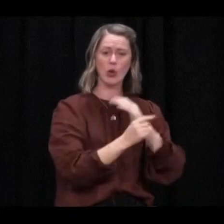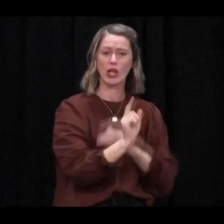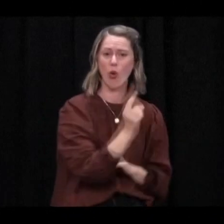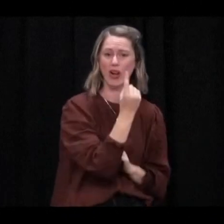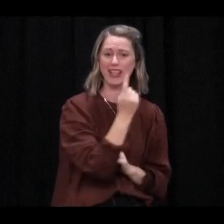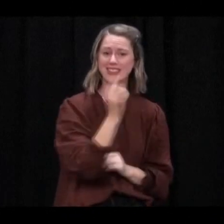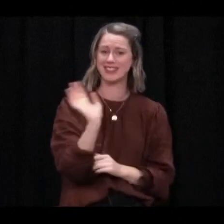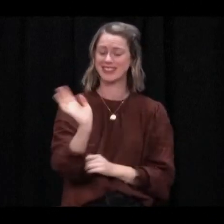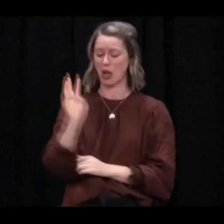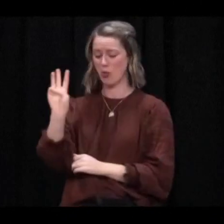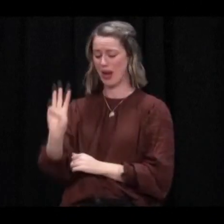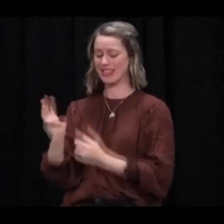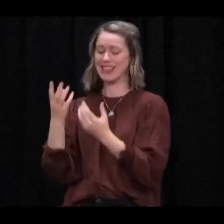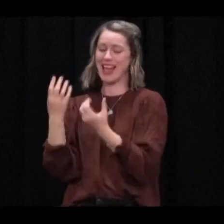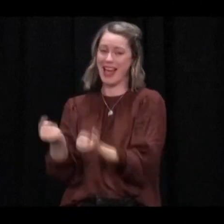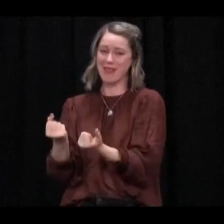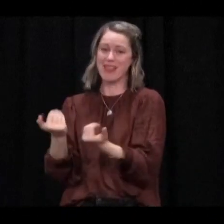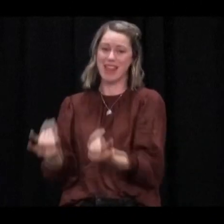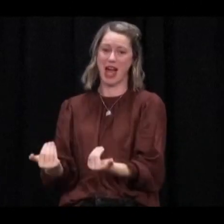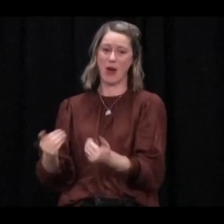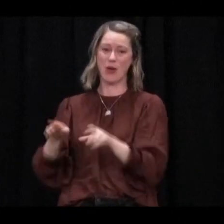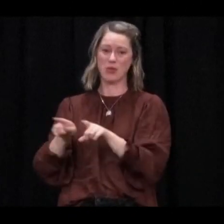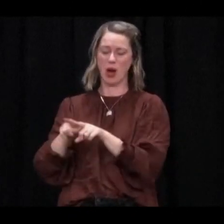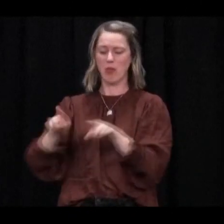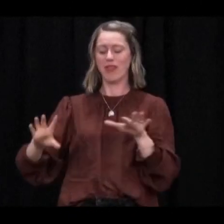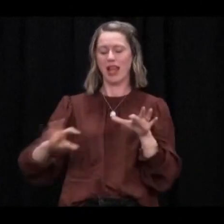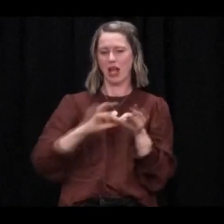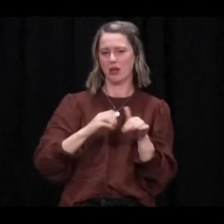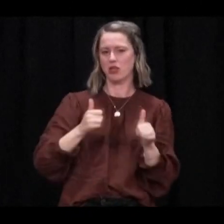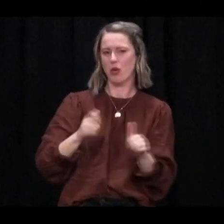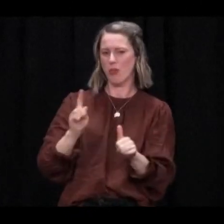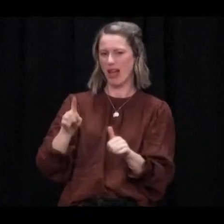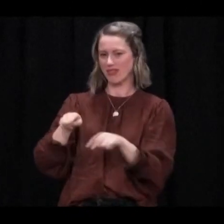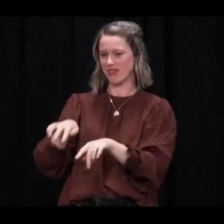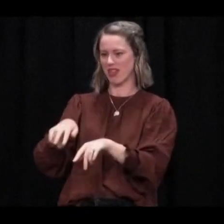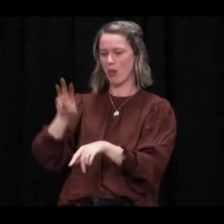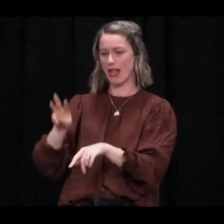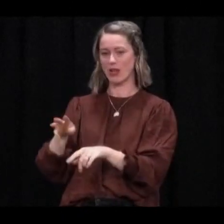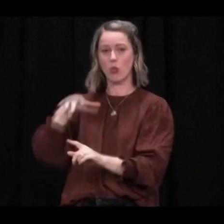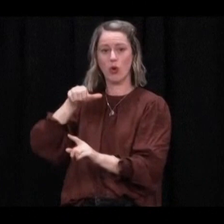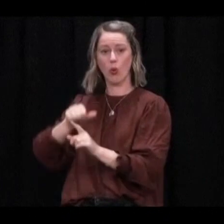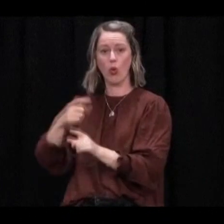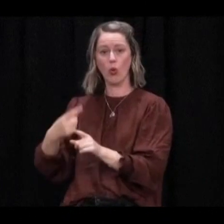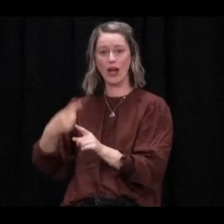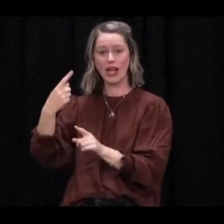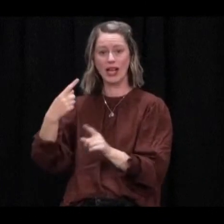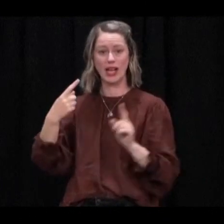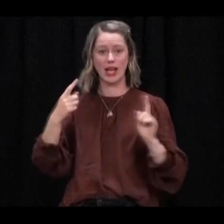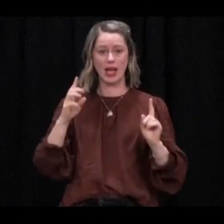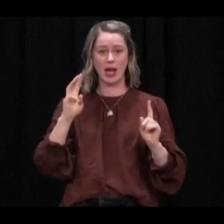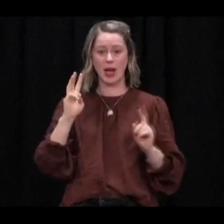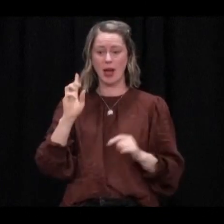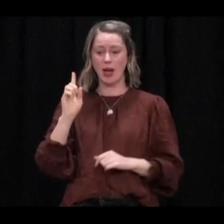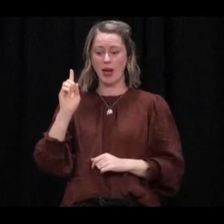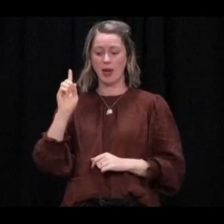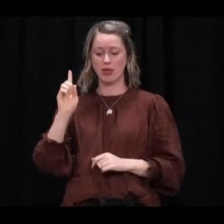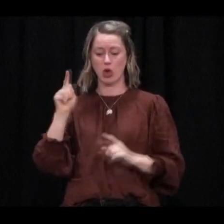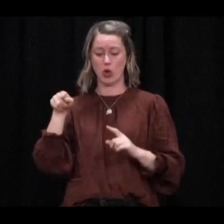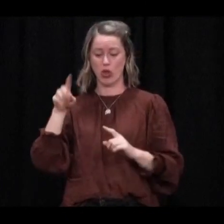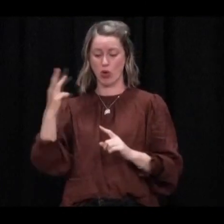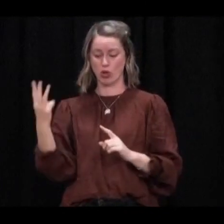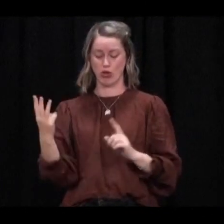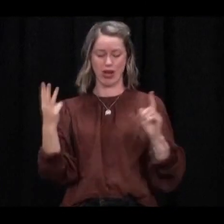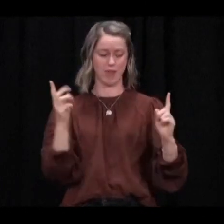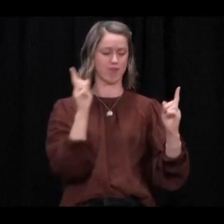cases now in Wellington, albeit linked. While they were picked up quickly, they came into contact with a case on Sunday,